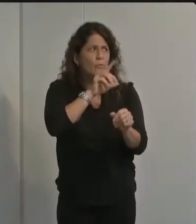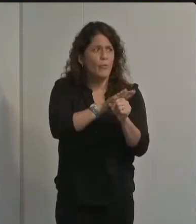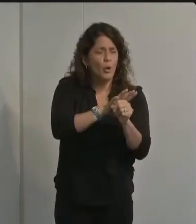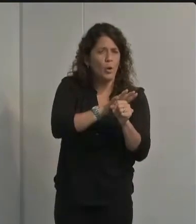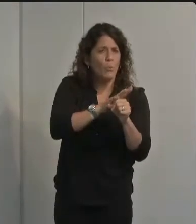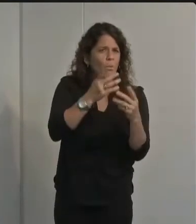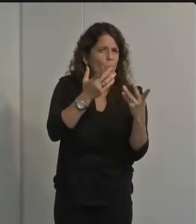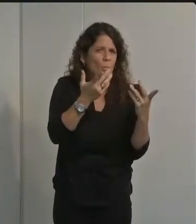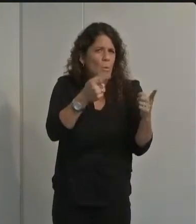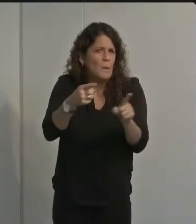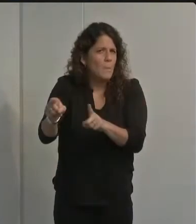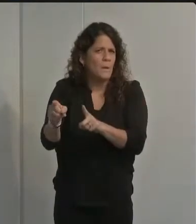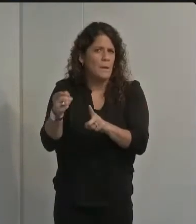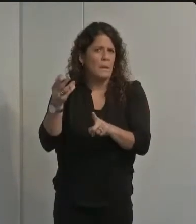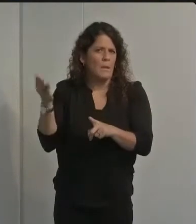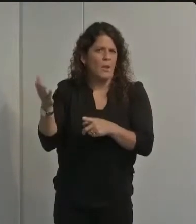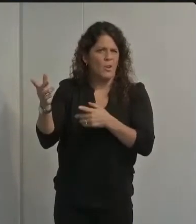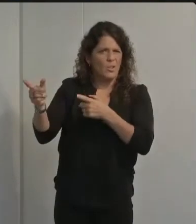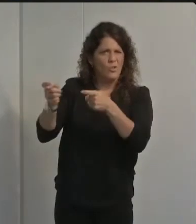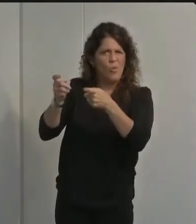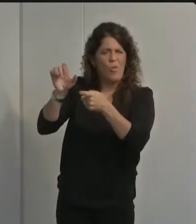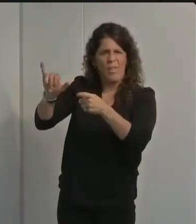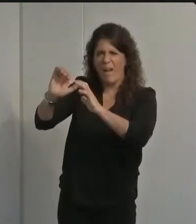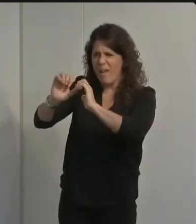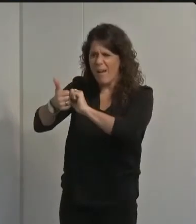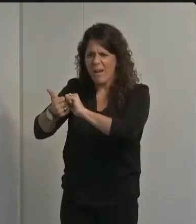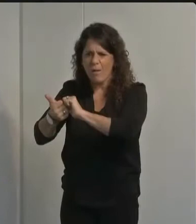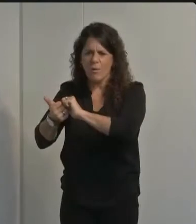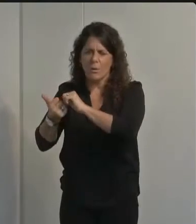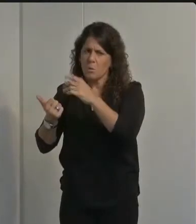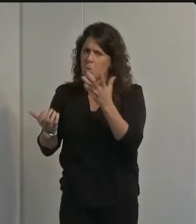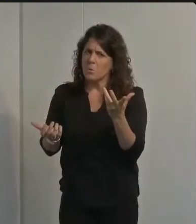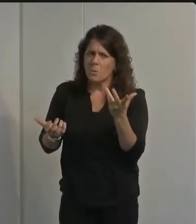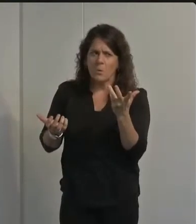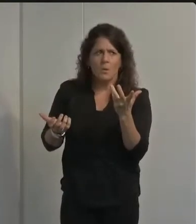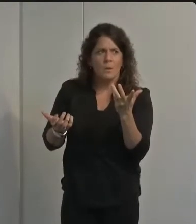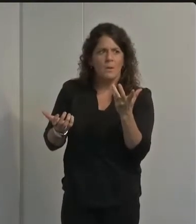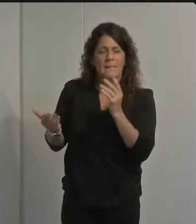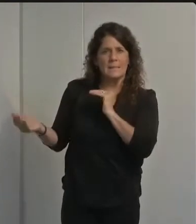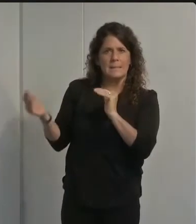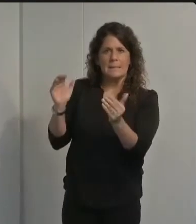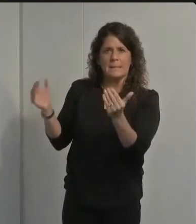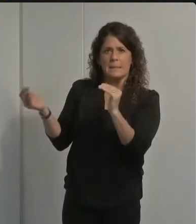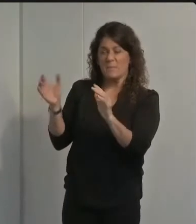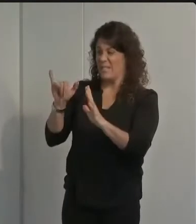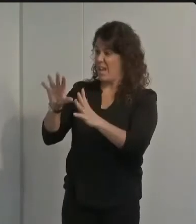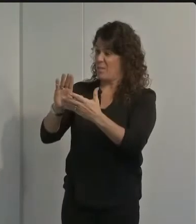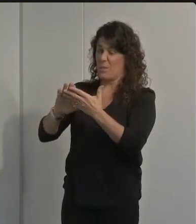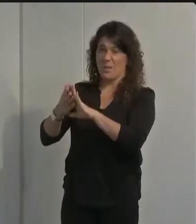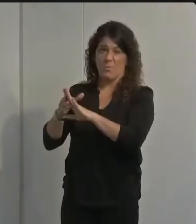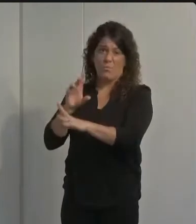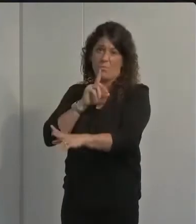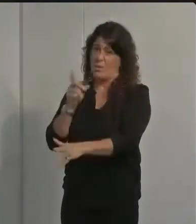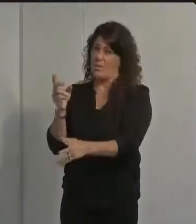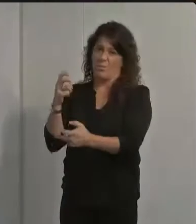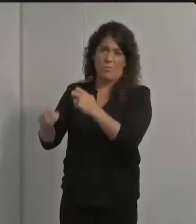because uh as people move indoors more and it just seems like that's become a real trouble spot